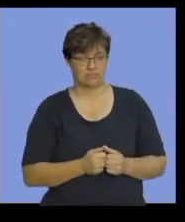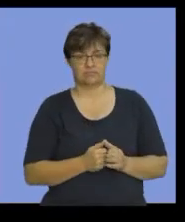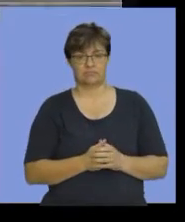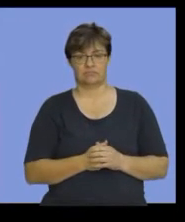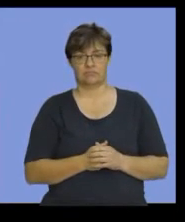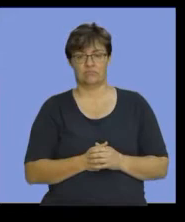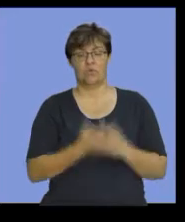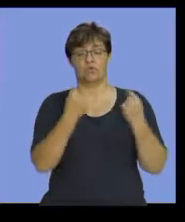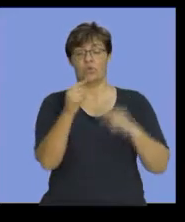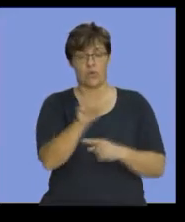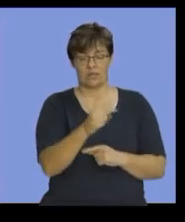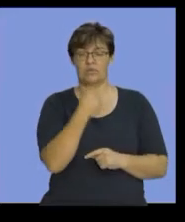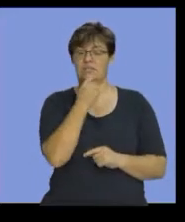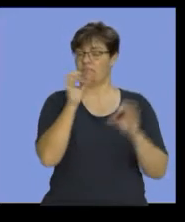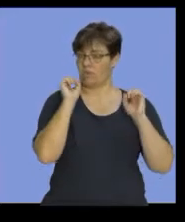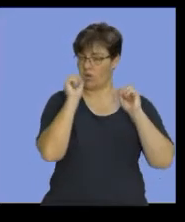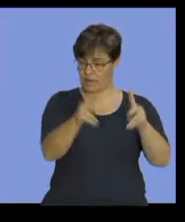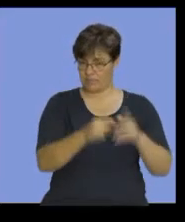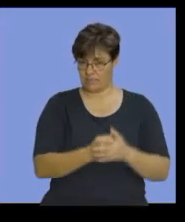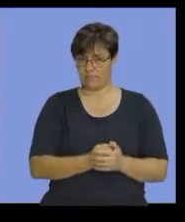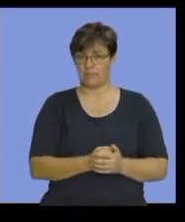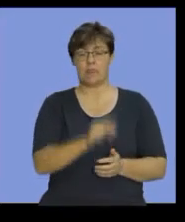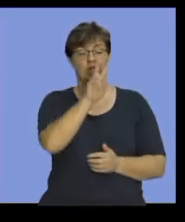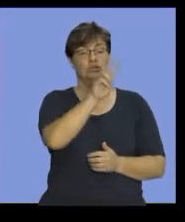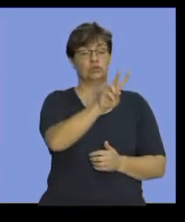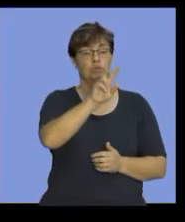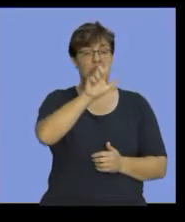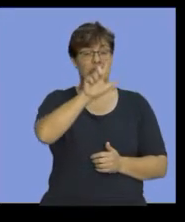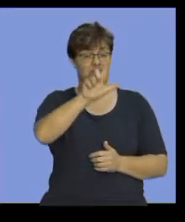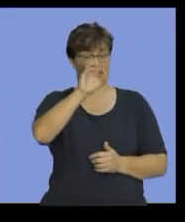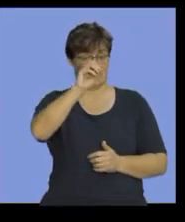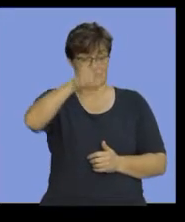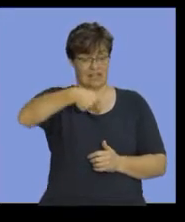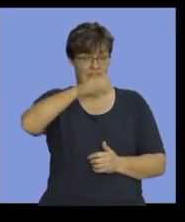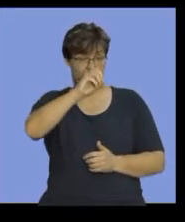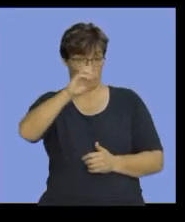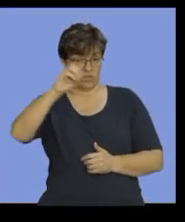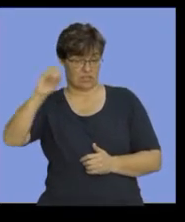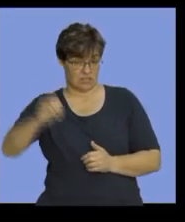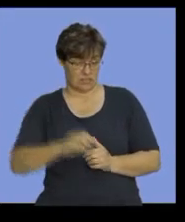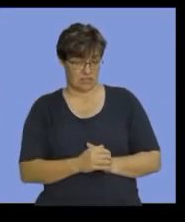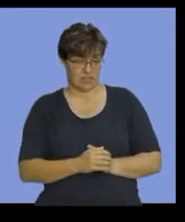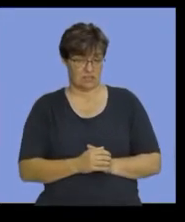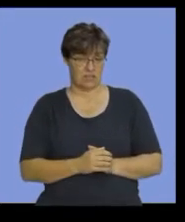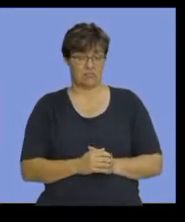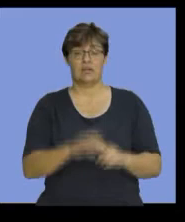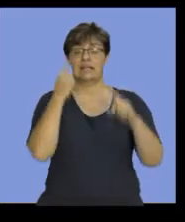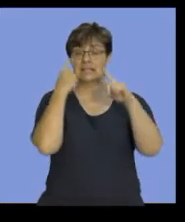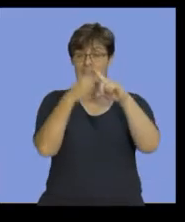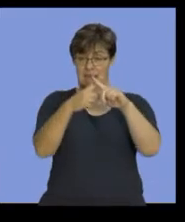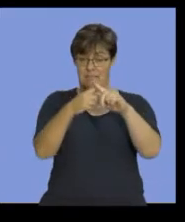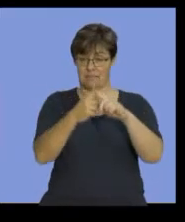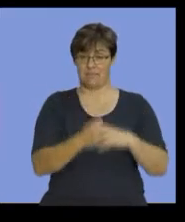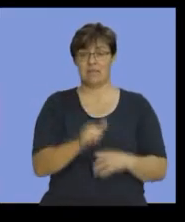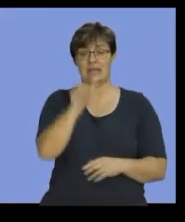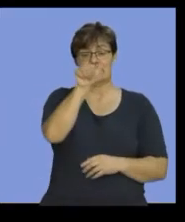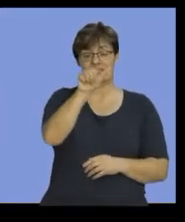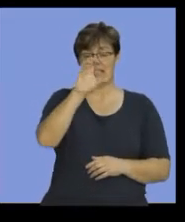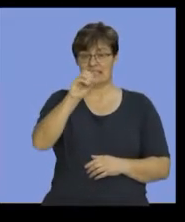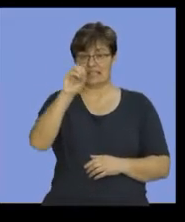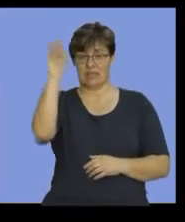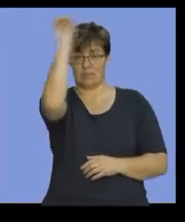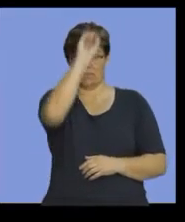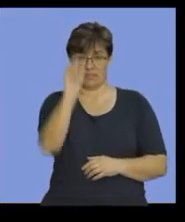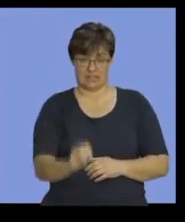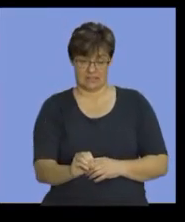We say, fine, take my 270,000, right, times the 60%,